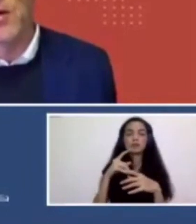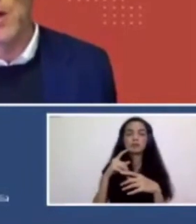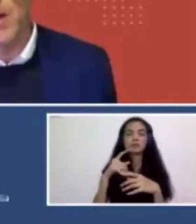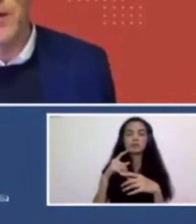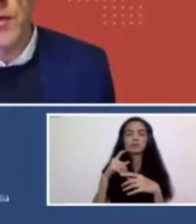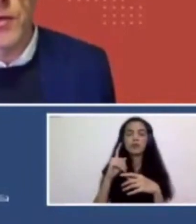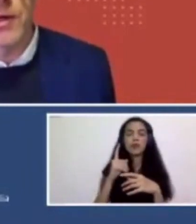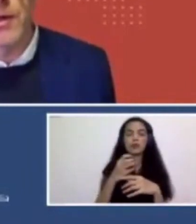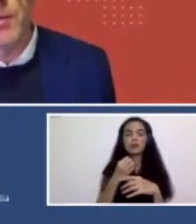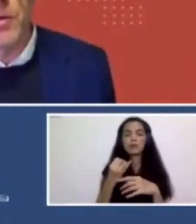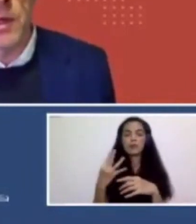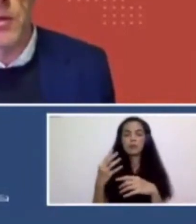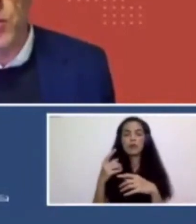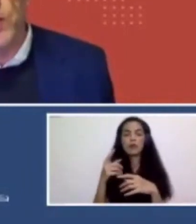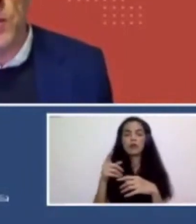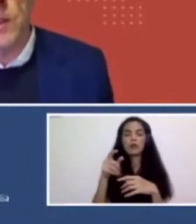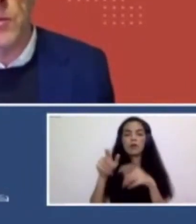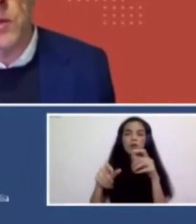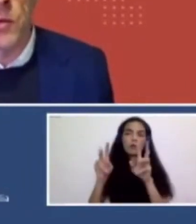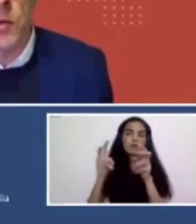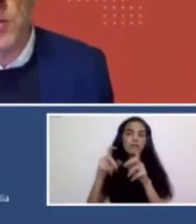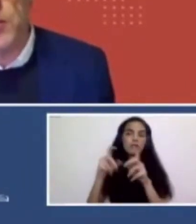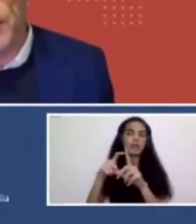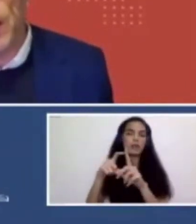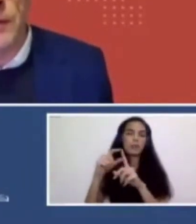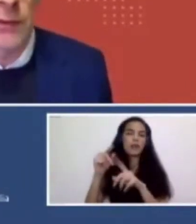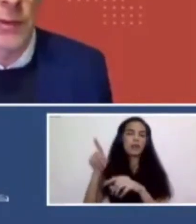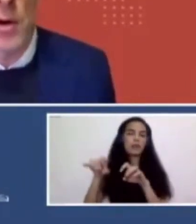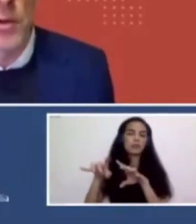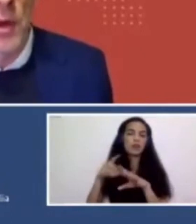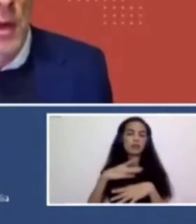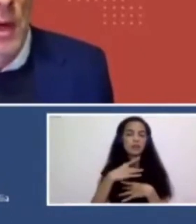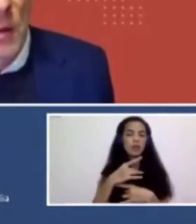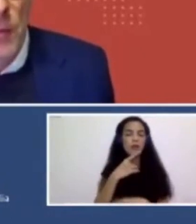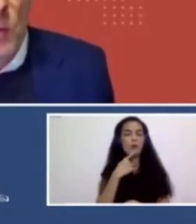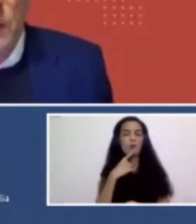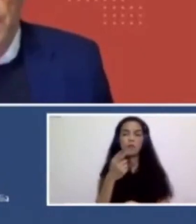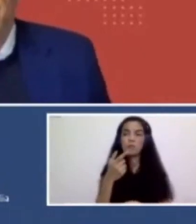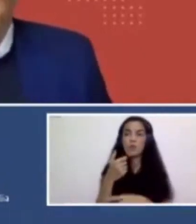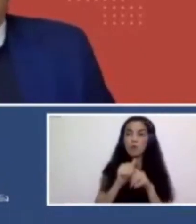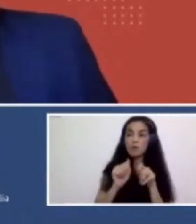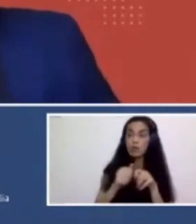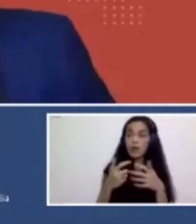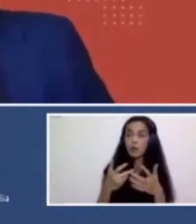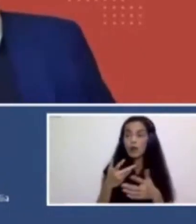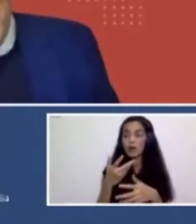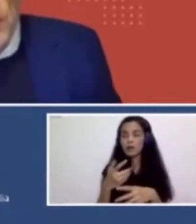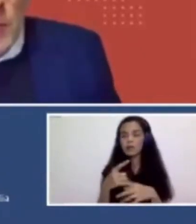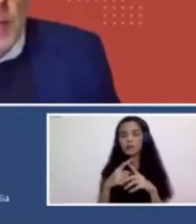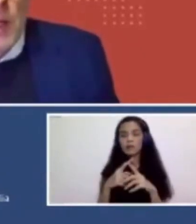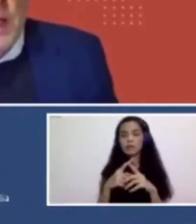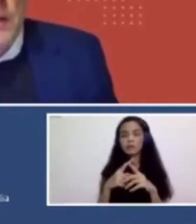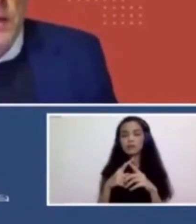of them, you know, are interested in establishing it. so we go in and we talk to them about the different modes, um, that one can, uh, different